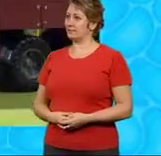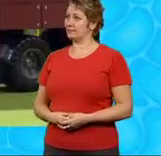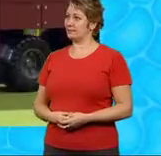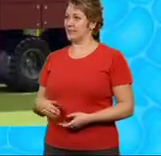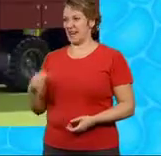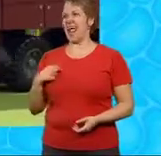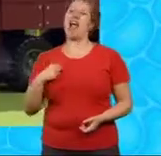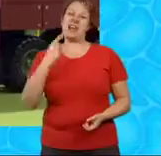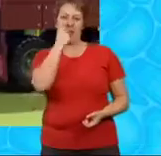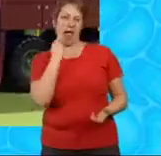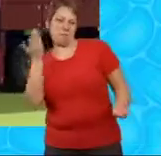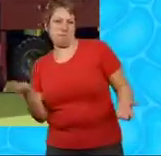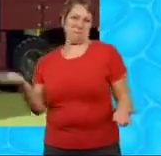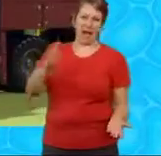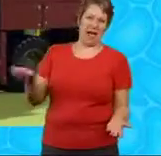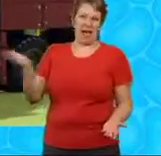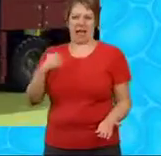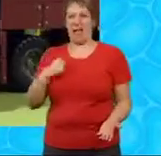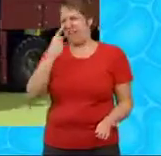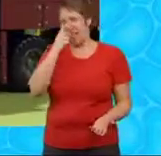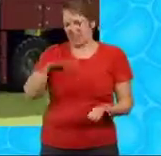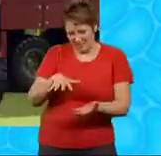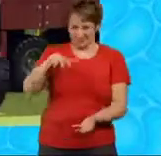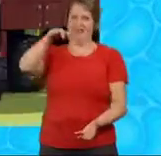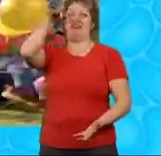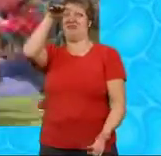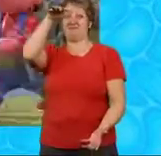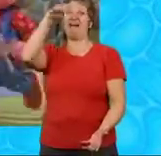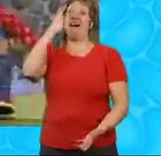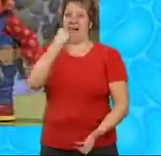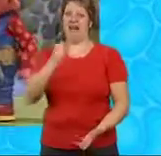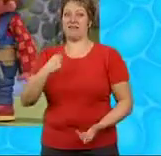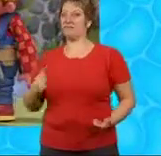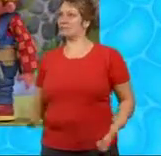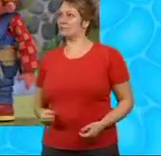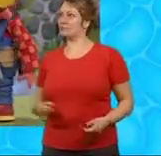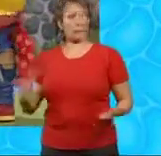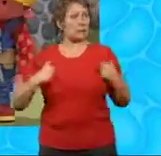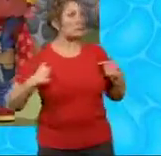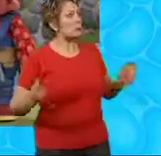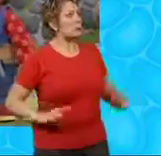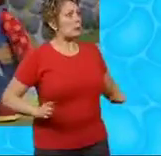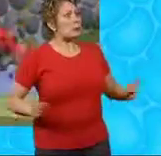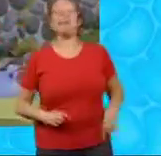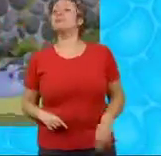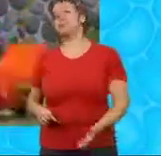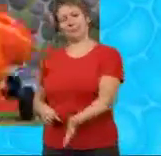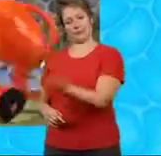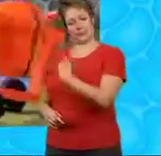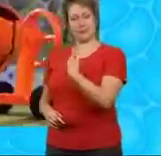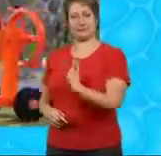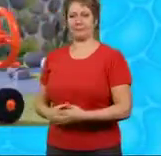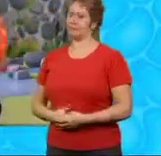I can pack'em! I can stack'em! Er, so what are we doing there Bob? Come on, I'll show you